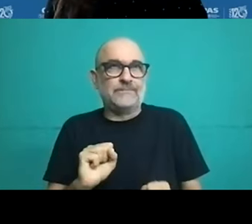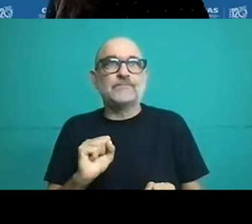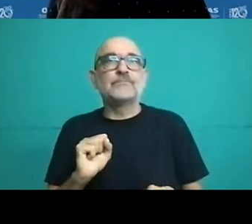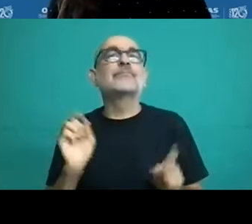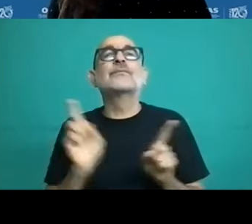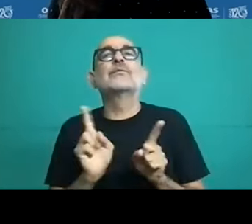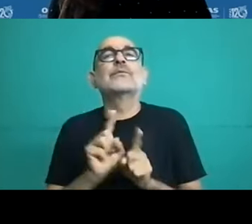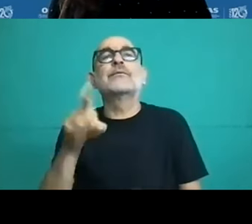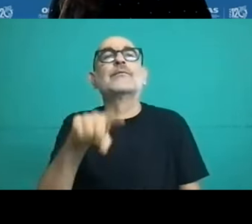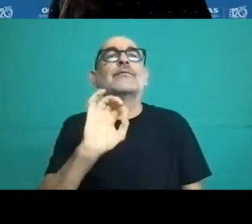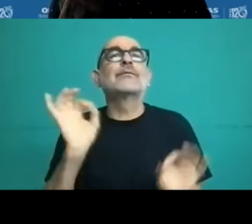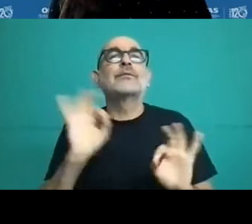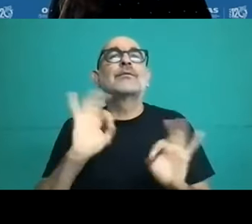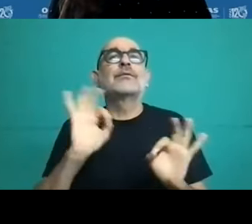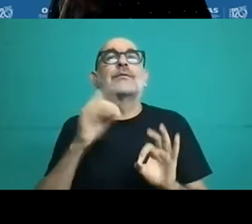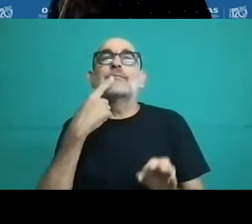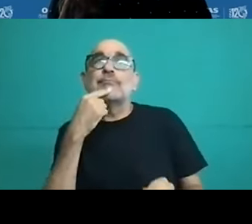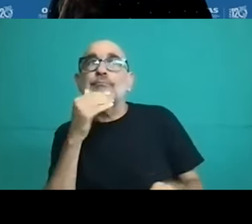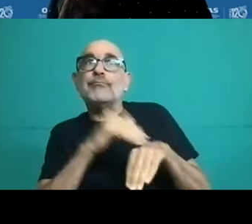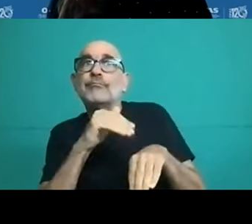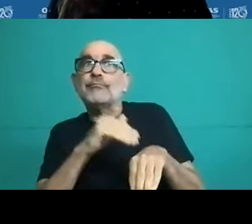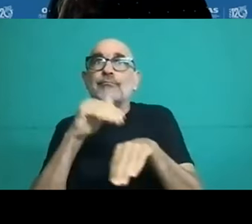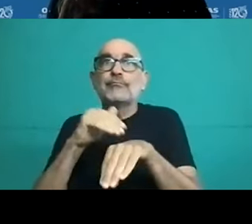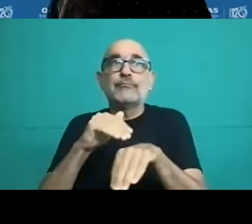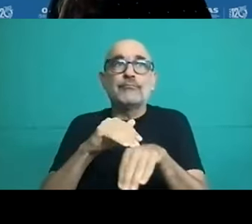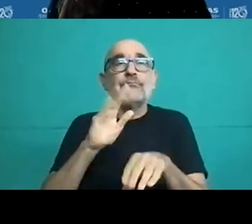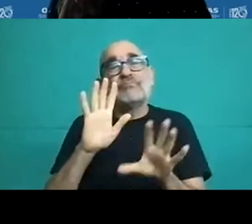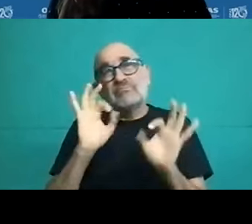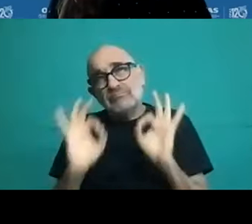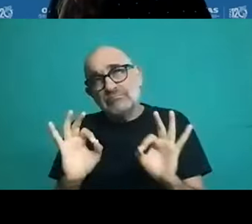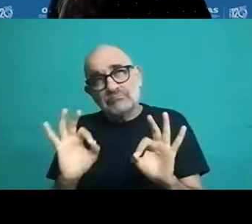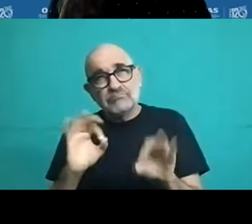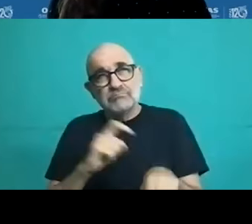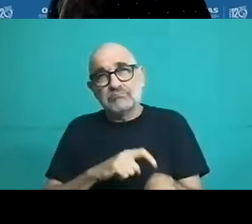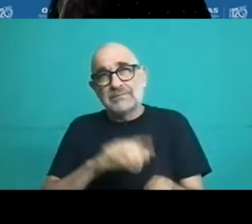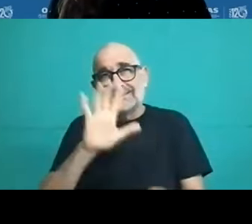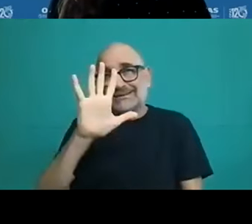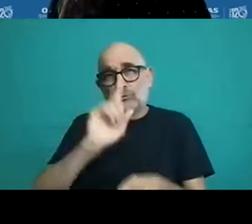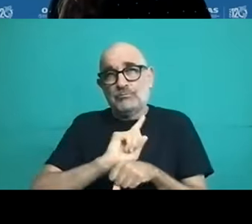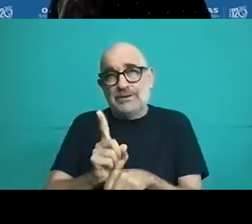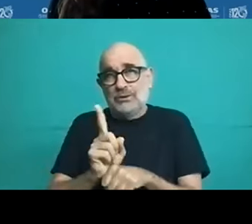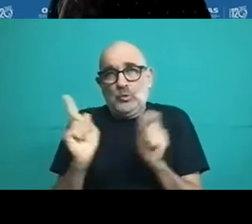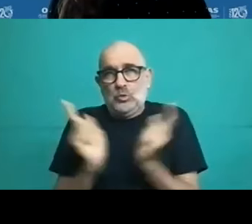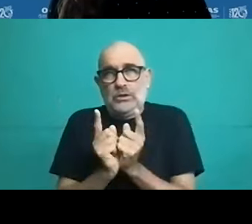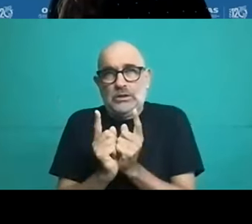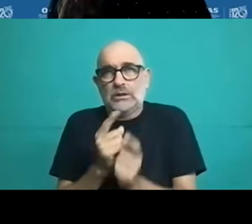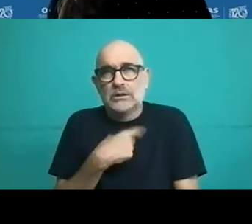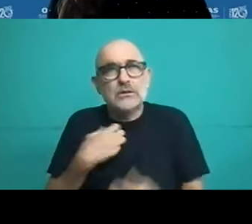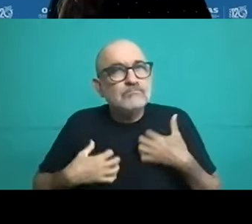take five minutes. In the first place, I would like to identify some of the